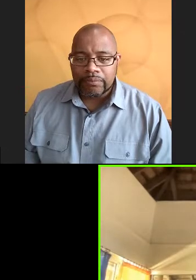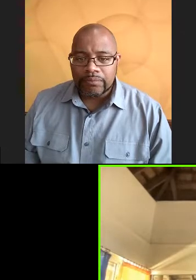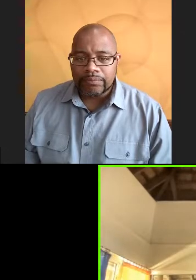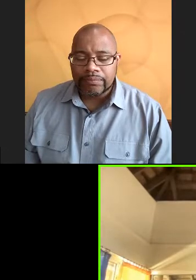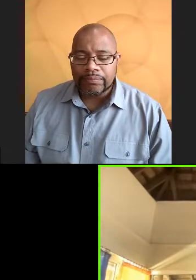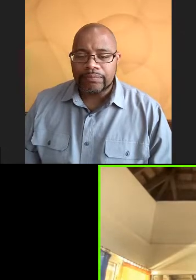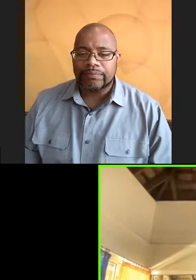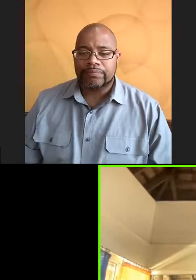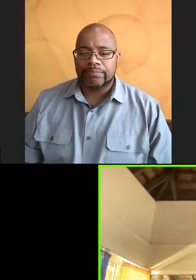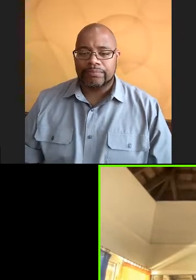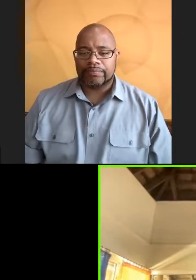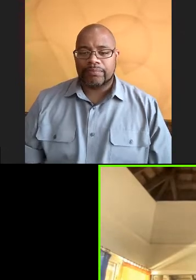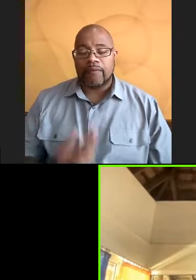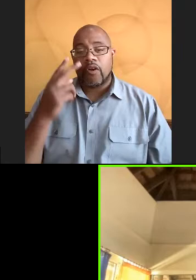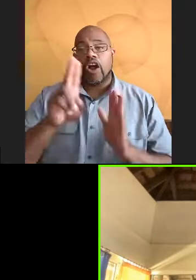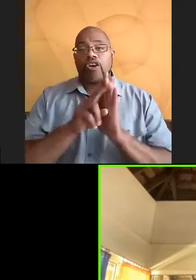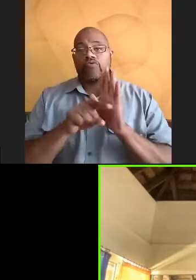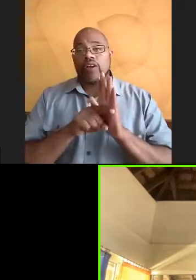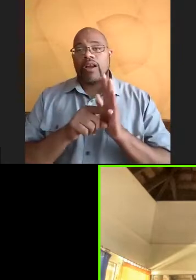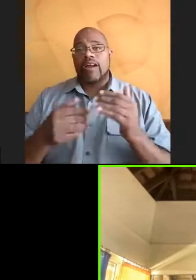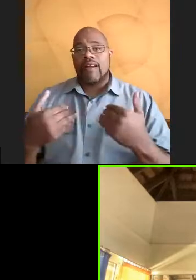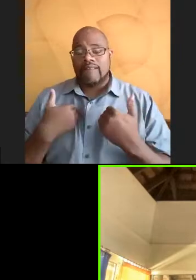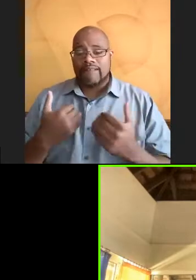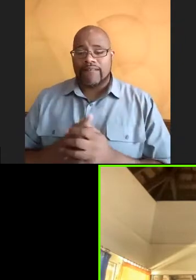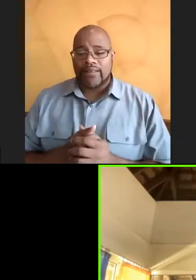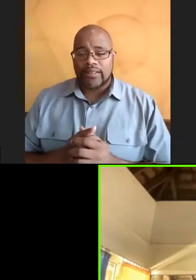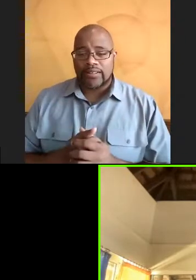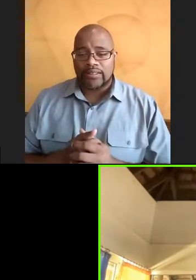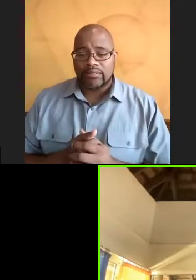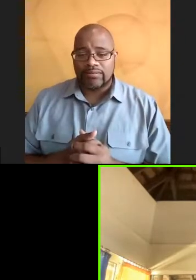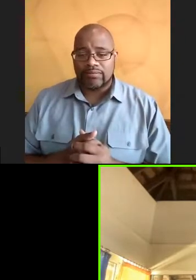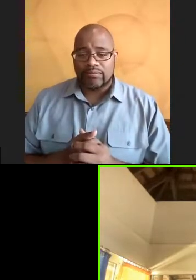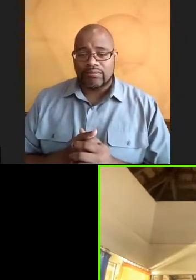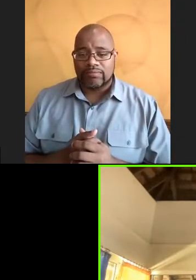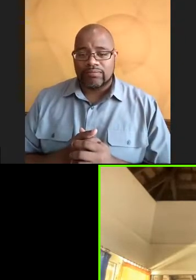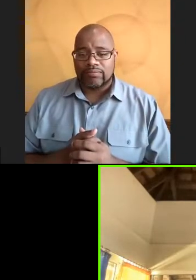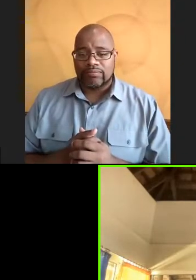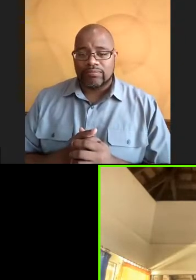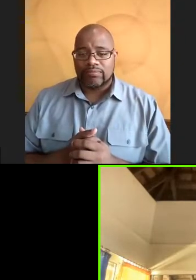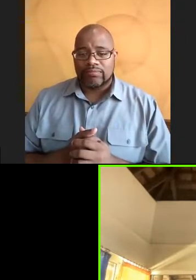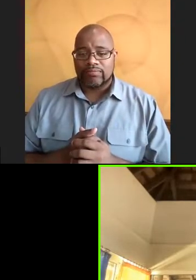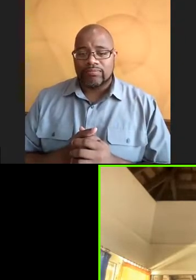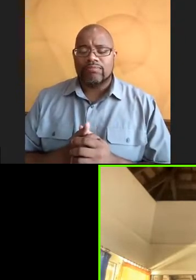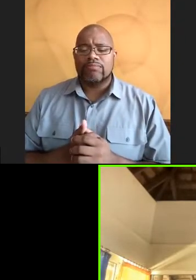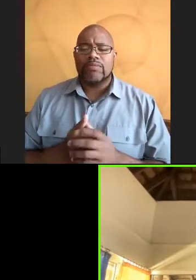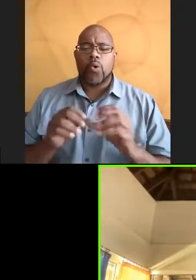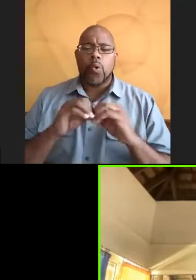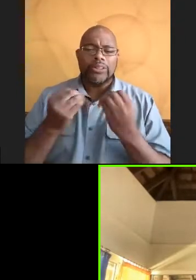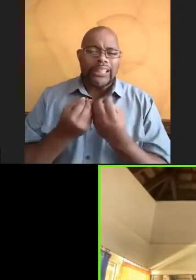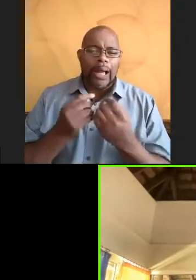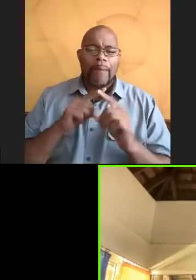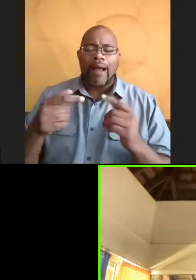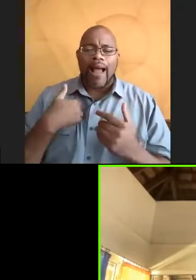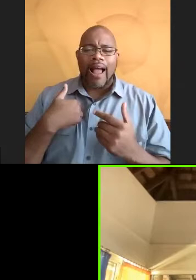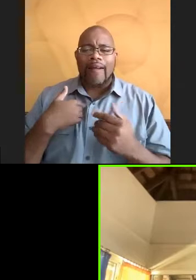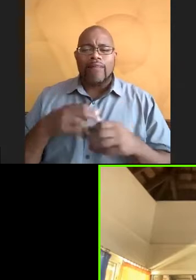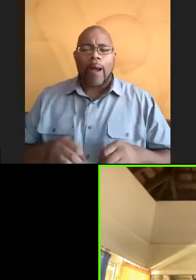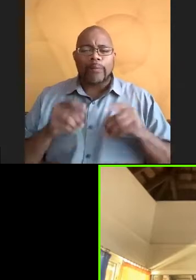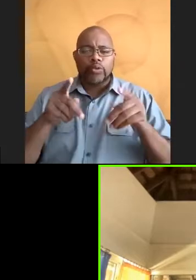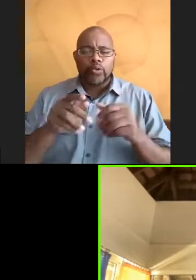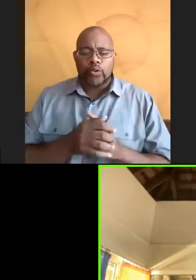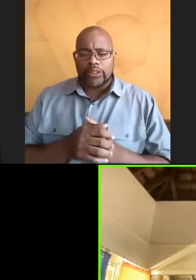for undergrad, there's this, or there's this kind of, it's not an organization, but there's an opportunity called which